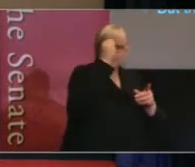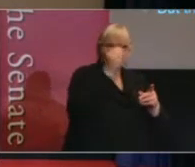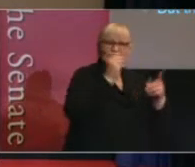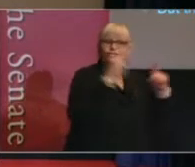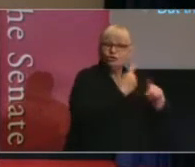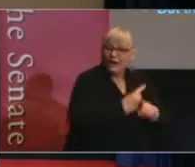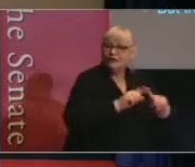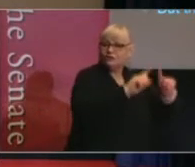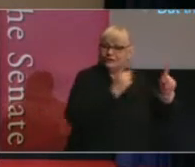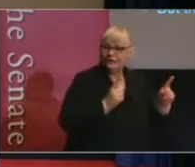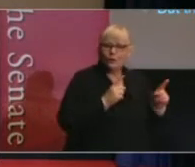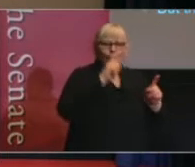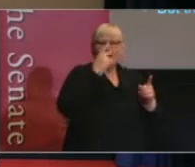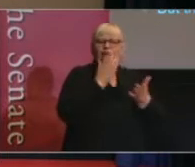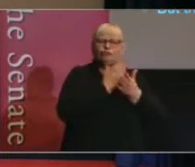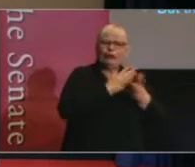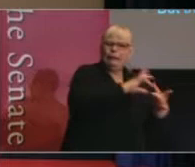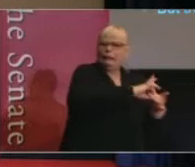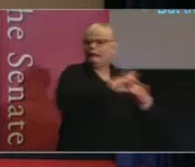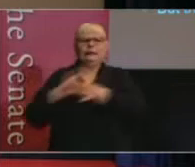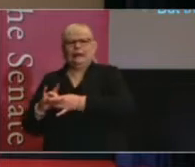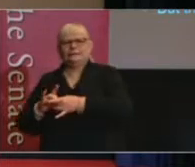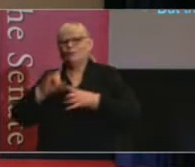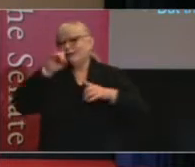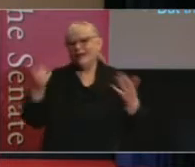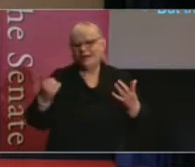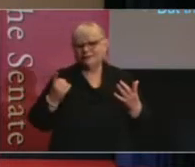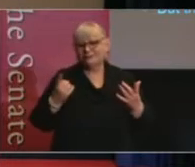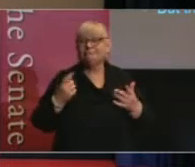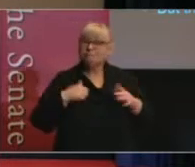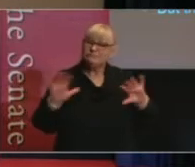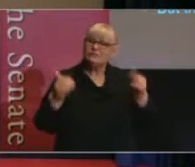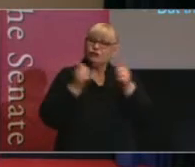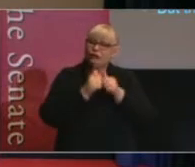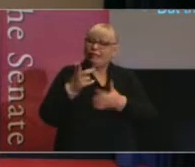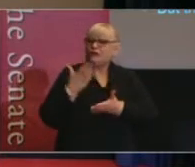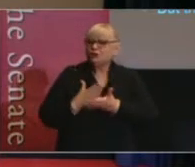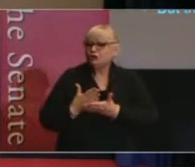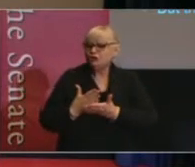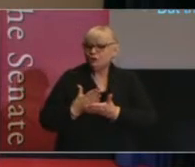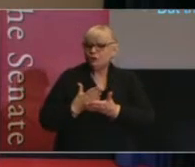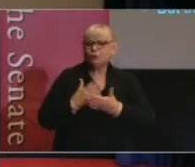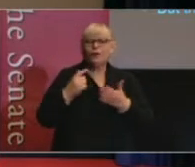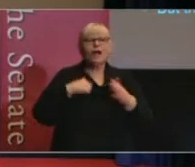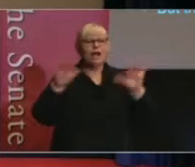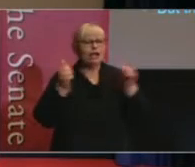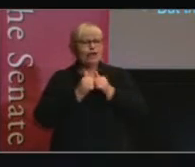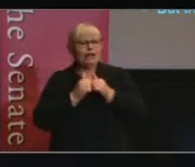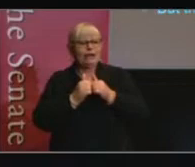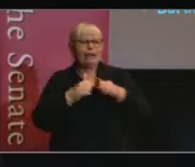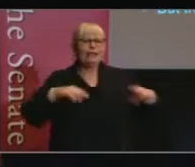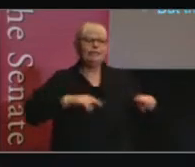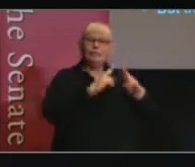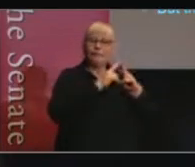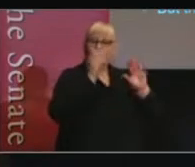it's hard to do empirical work. And I agree that that's true, and I agree that the parliamentary committees,